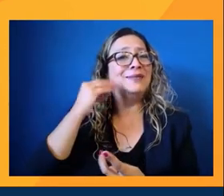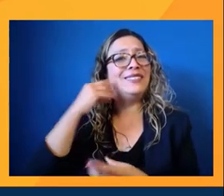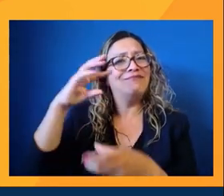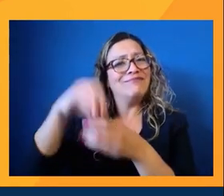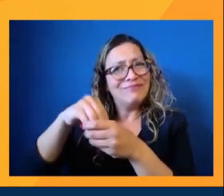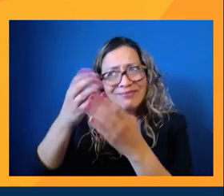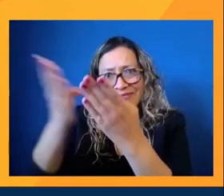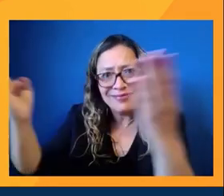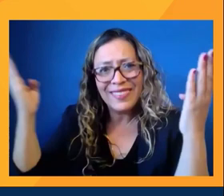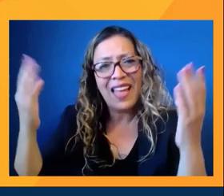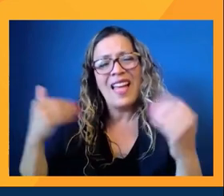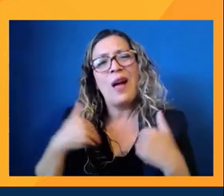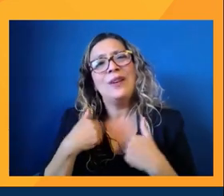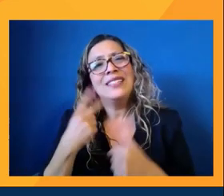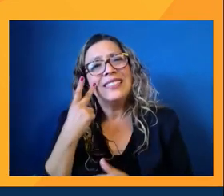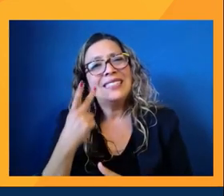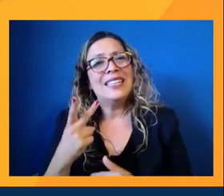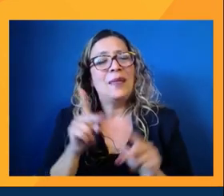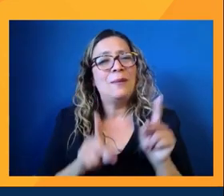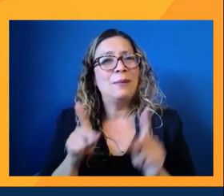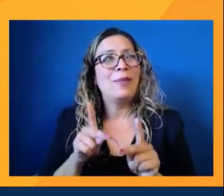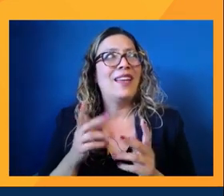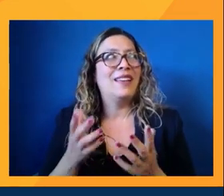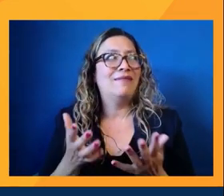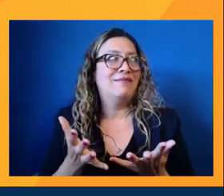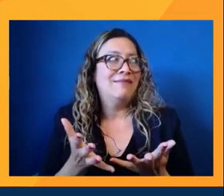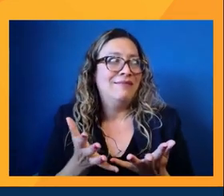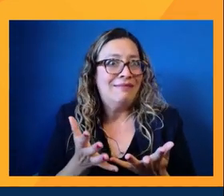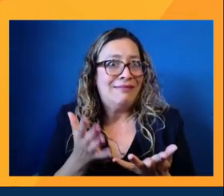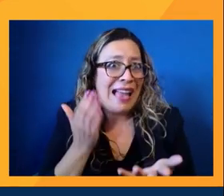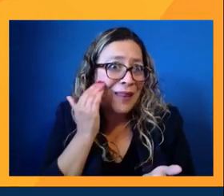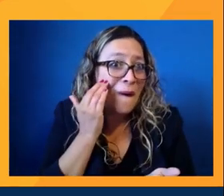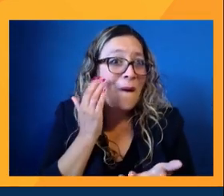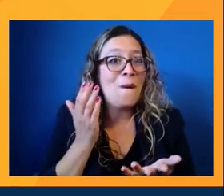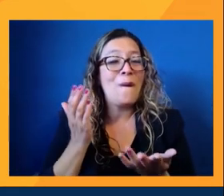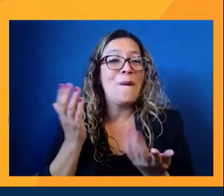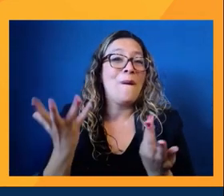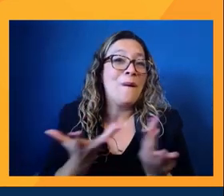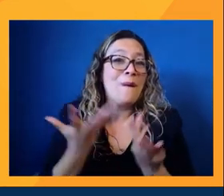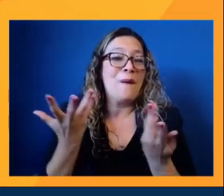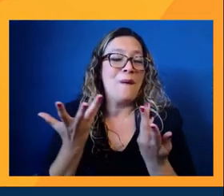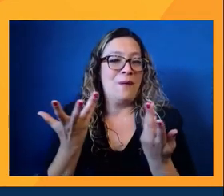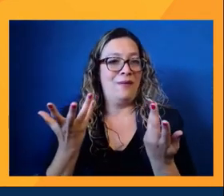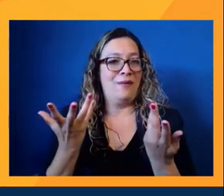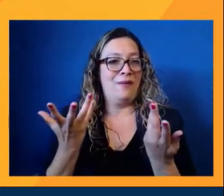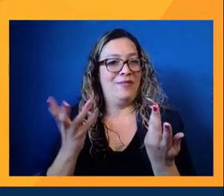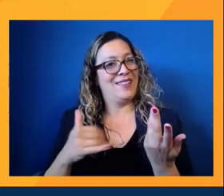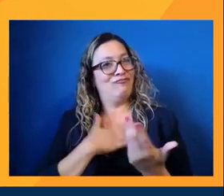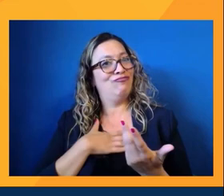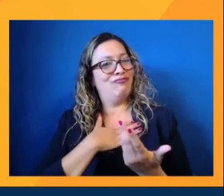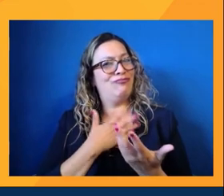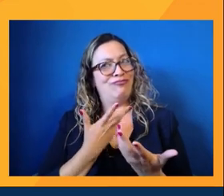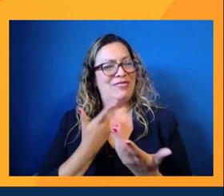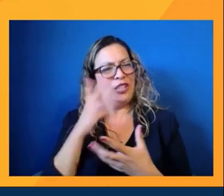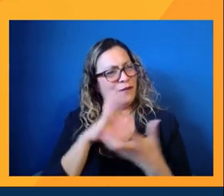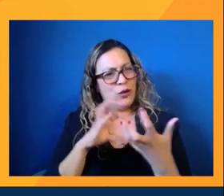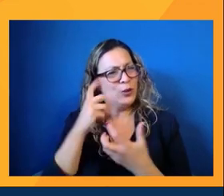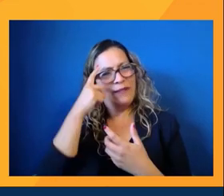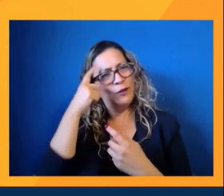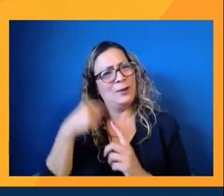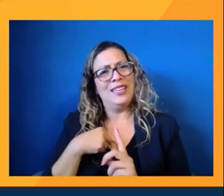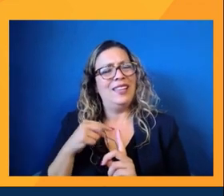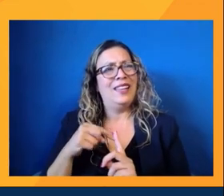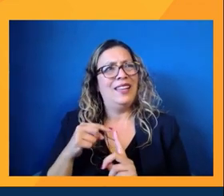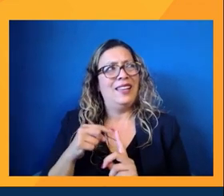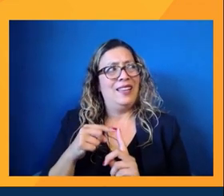the people that I, you know, I, that's the part that's always been, that's always been confusing for me because I'm like, yes,